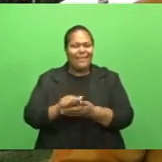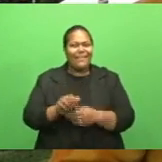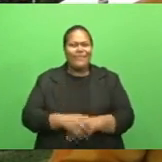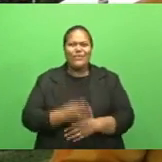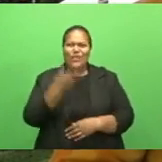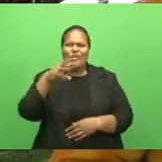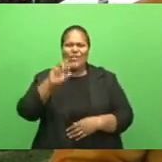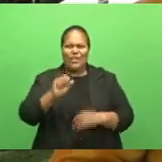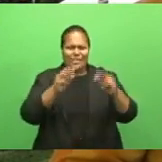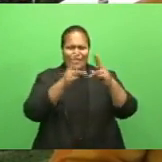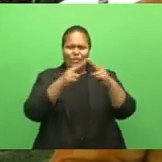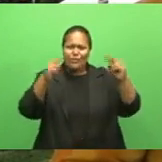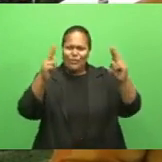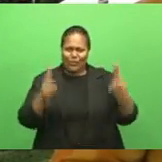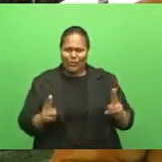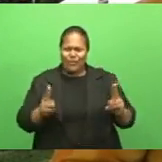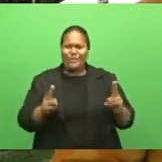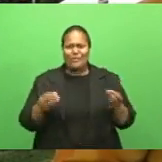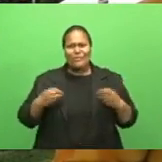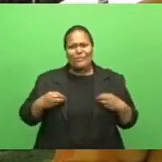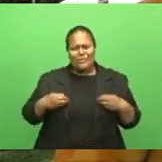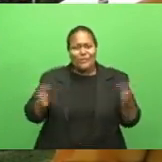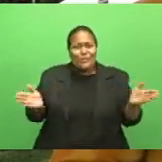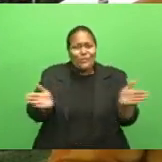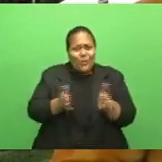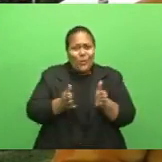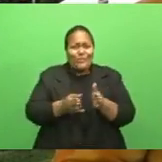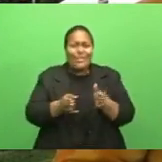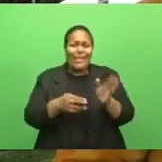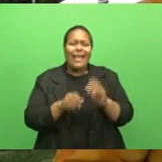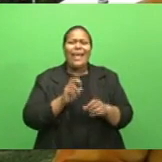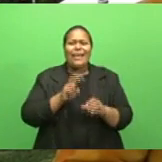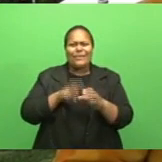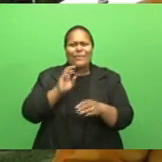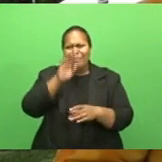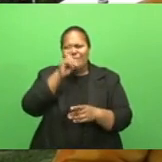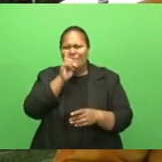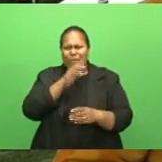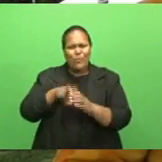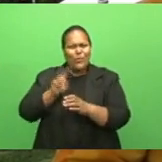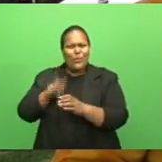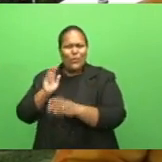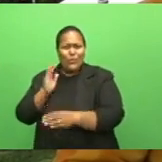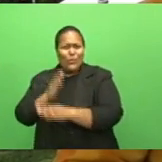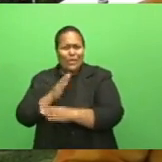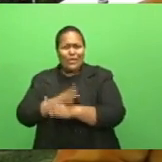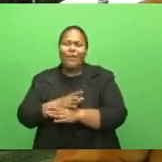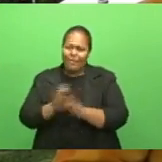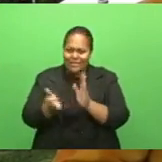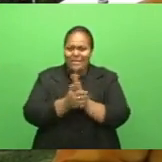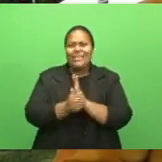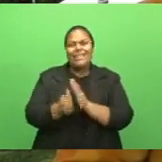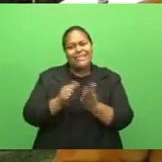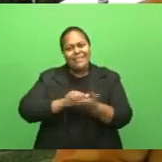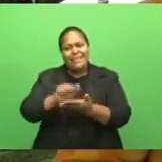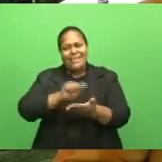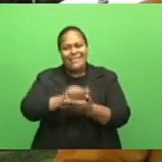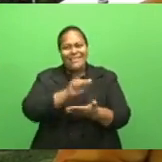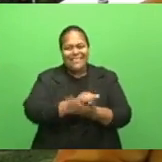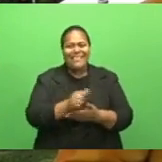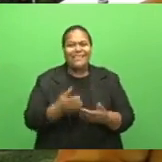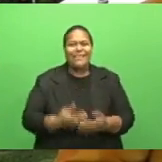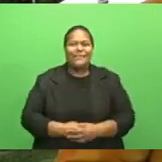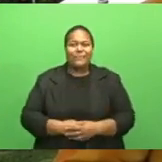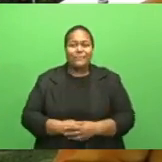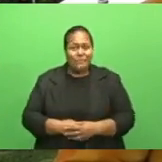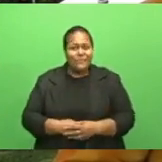occupied by entrepreneurs and NEC clients who felt the impact of the pandemic. The ministry is optimistic that market